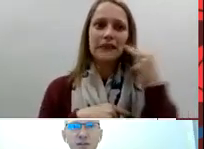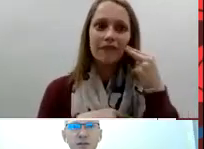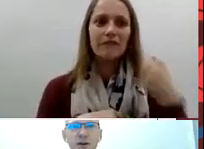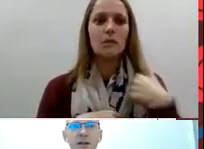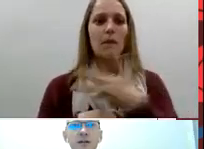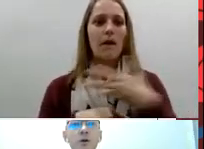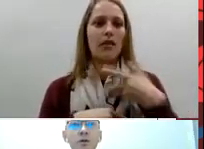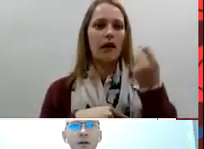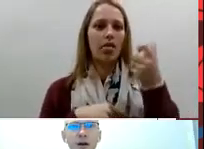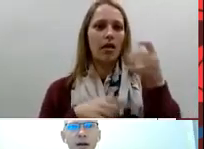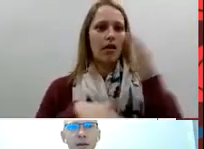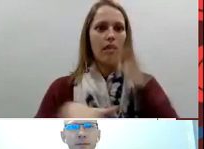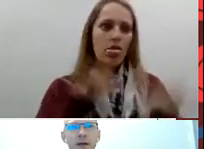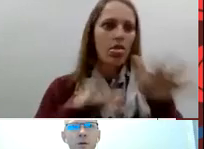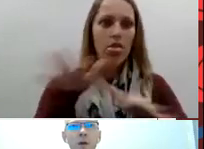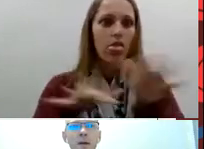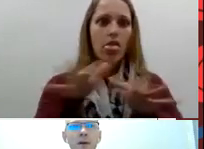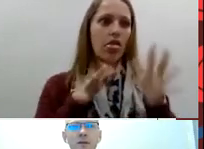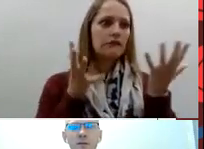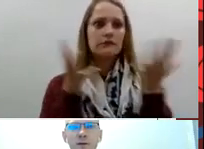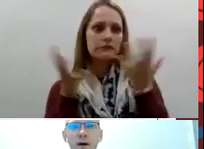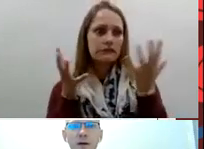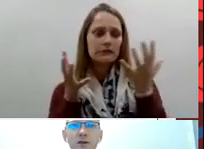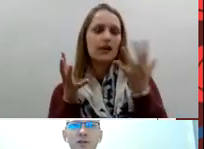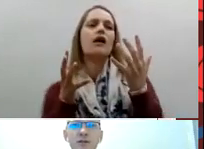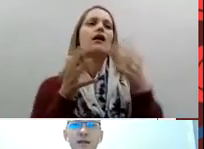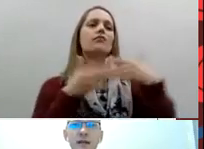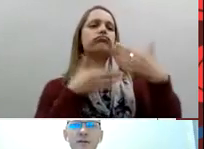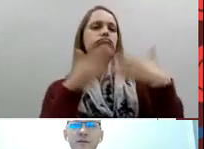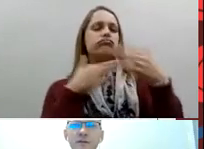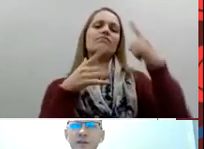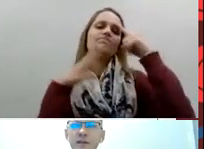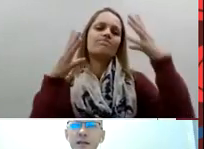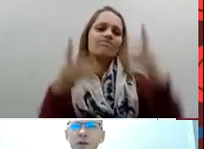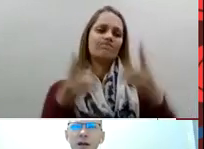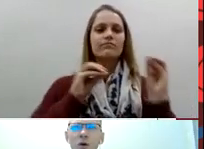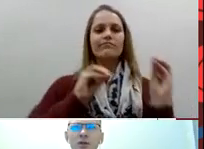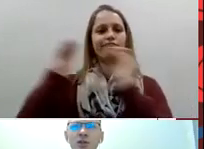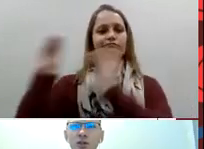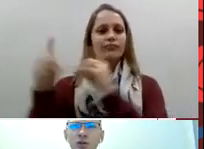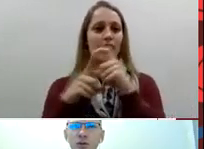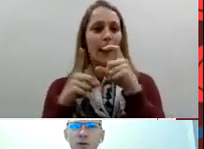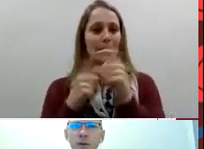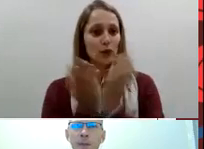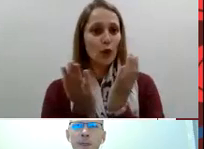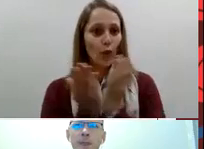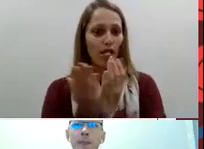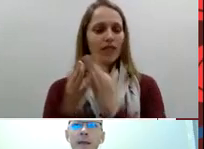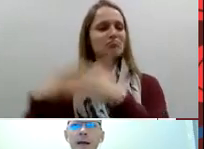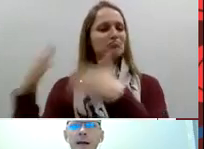sister Stefani is older than I am and when my mother found out she was deaf didn't really know what to do